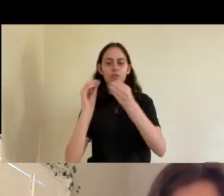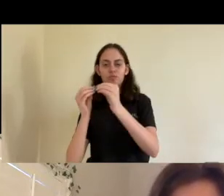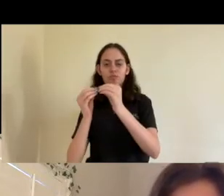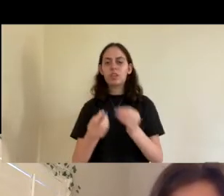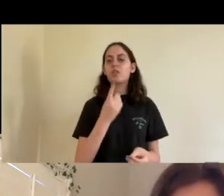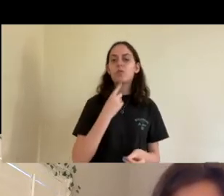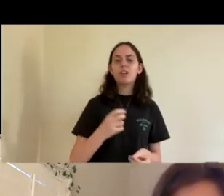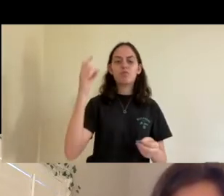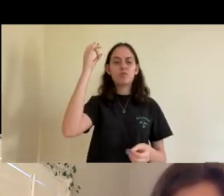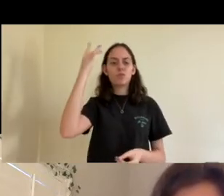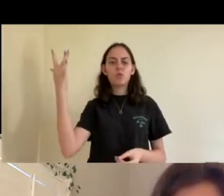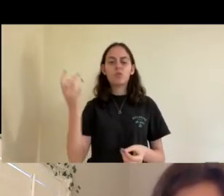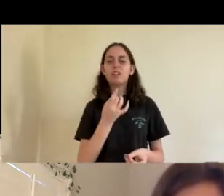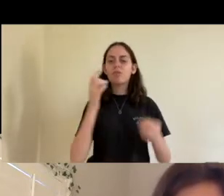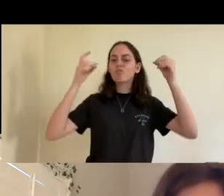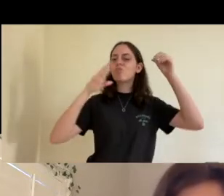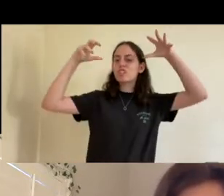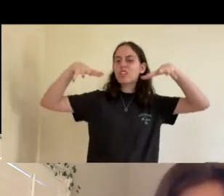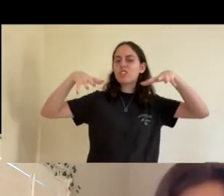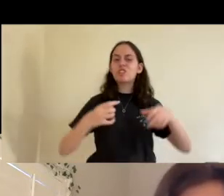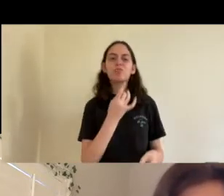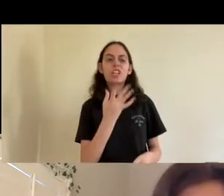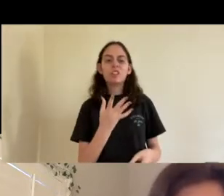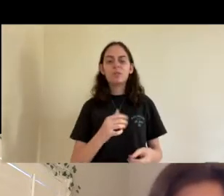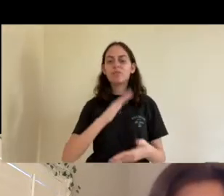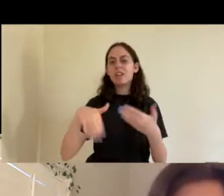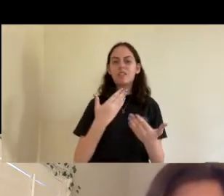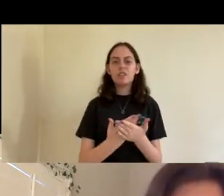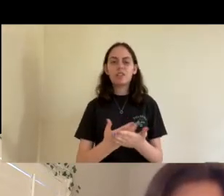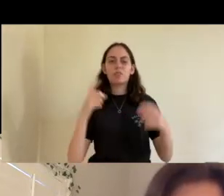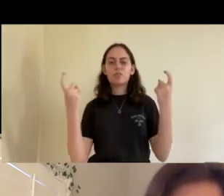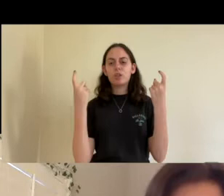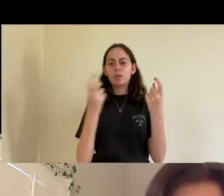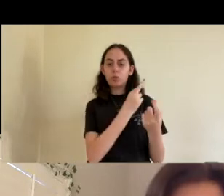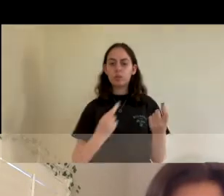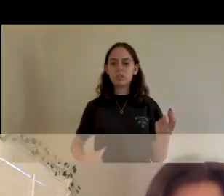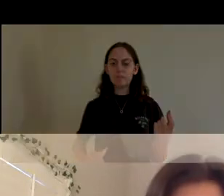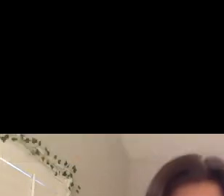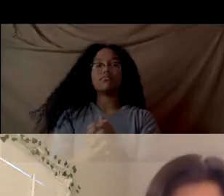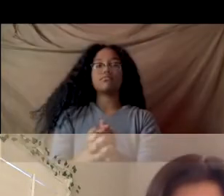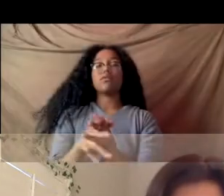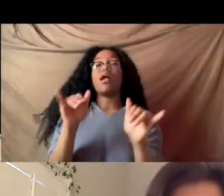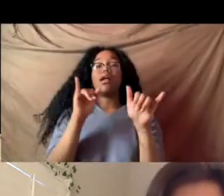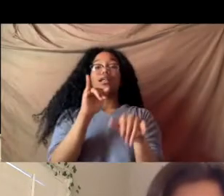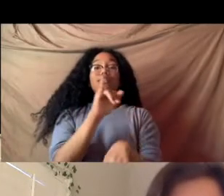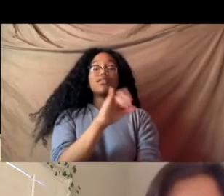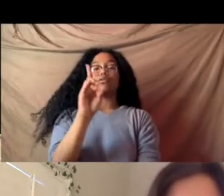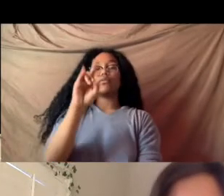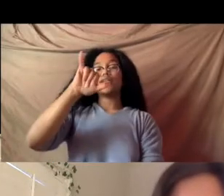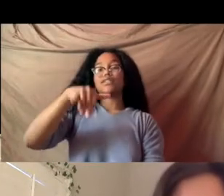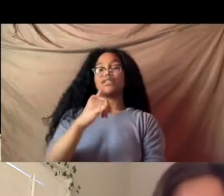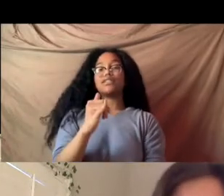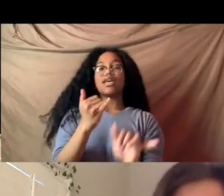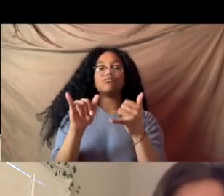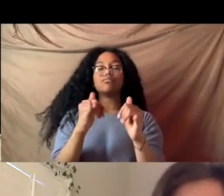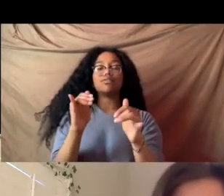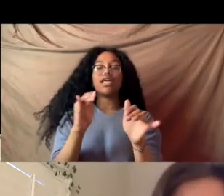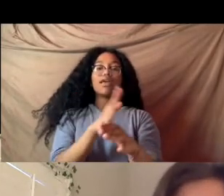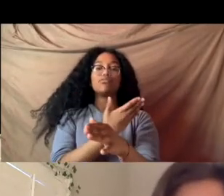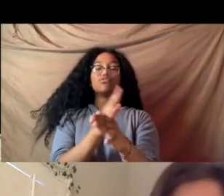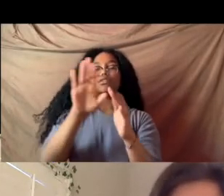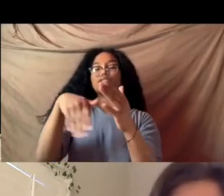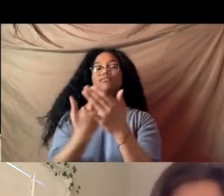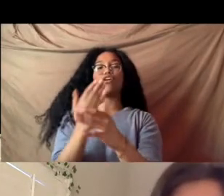decked out in reds golds chandeliers lights and everything to celebrate royalty there will be a dj